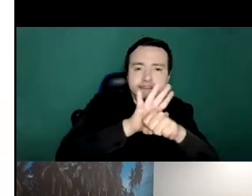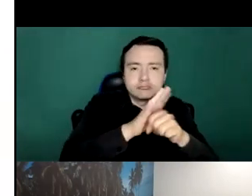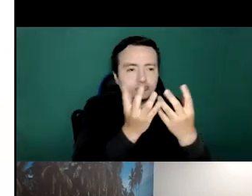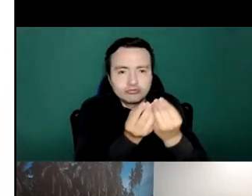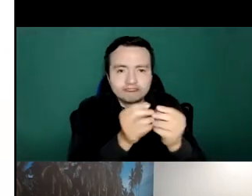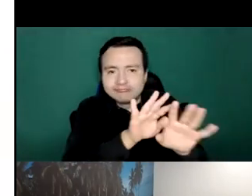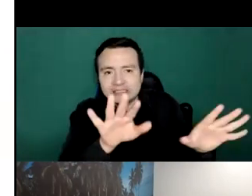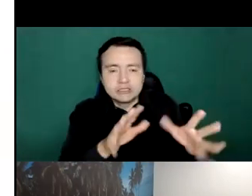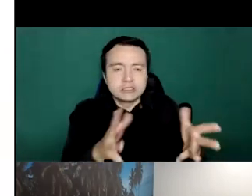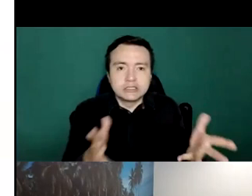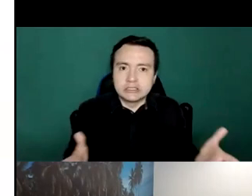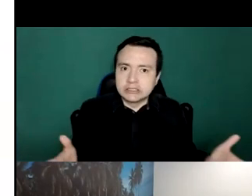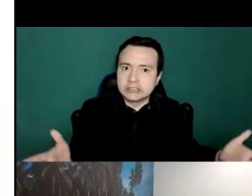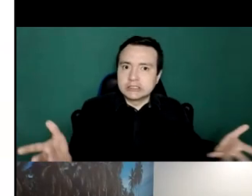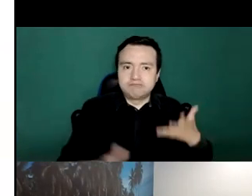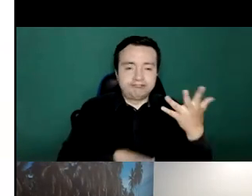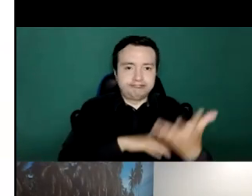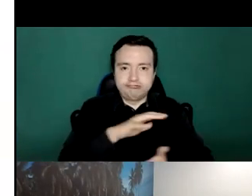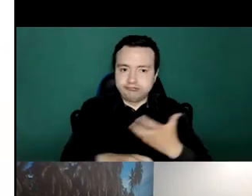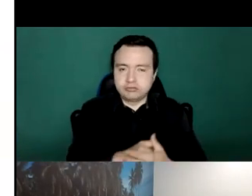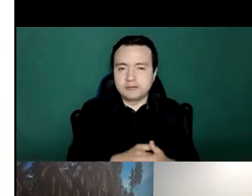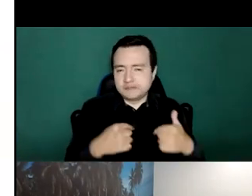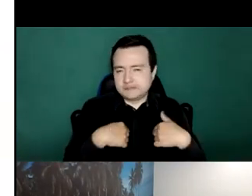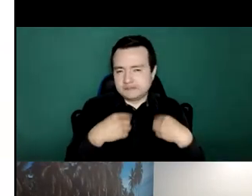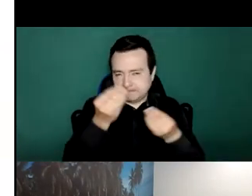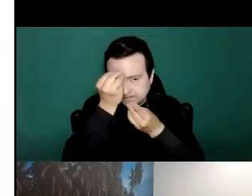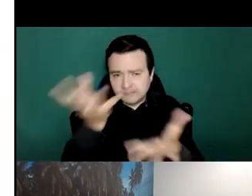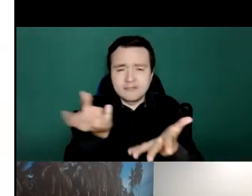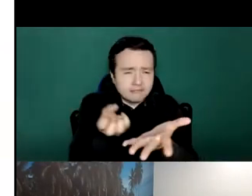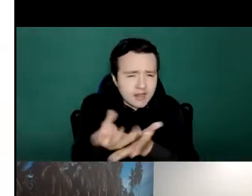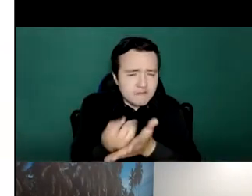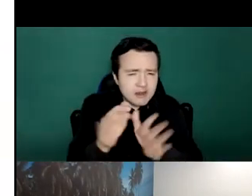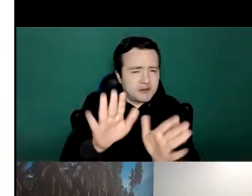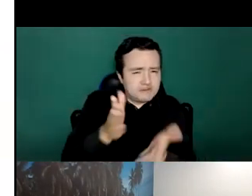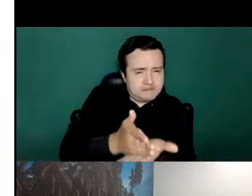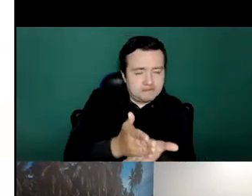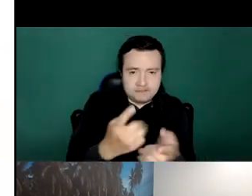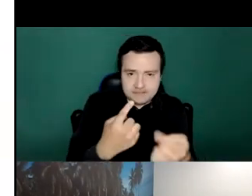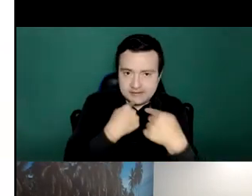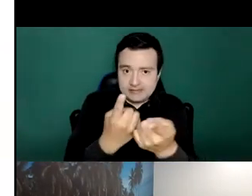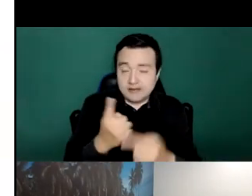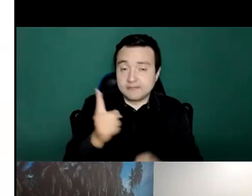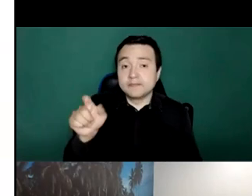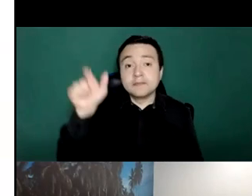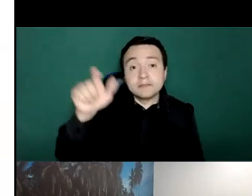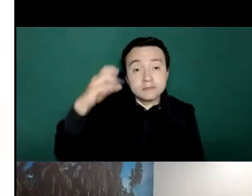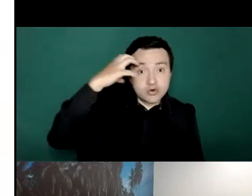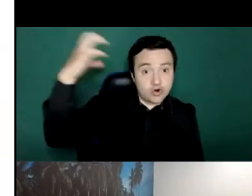approach mental health through group care i would like to point out that the government's plan